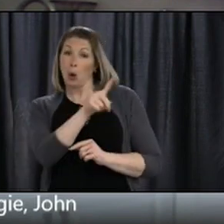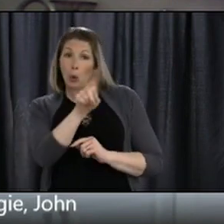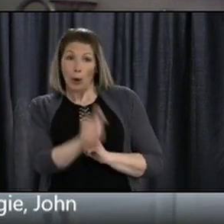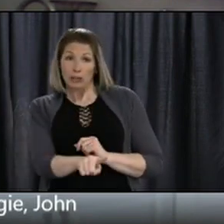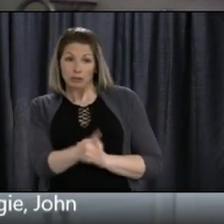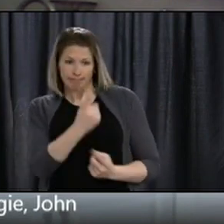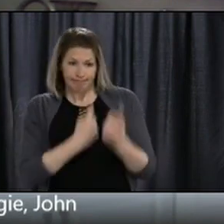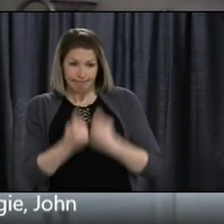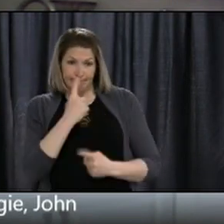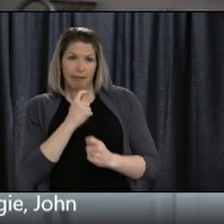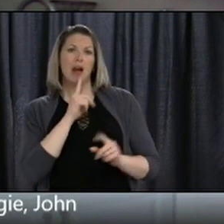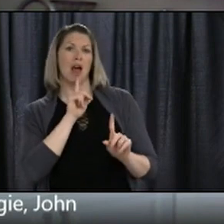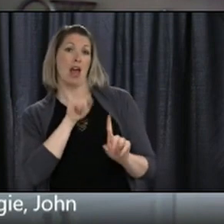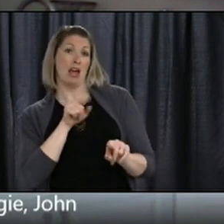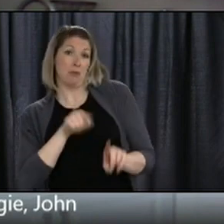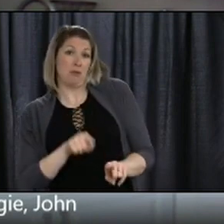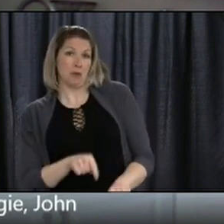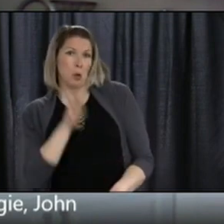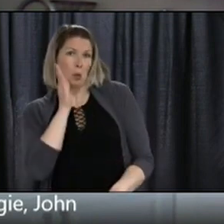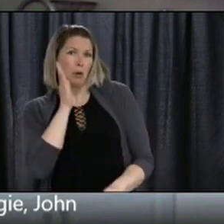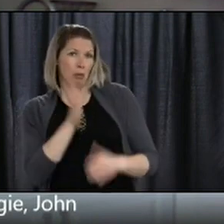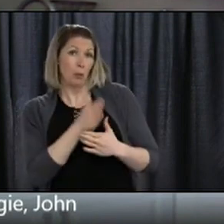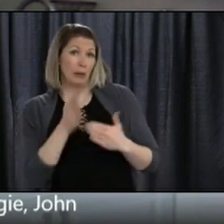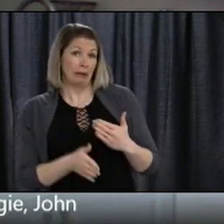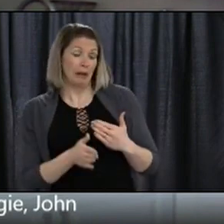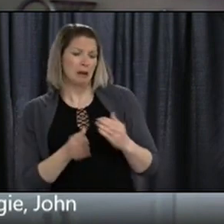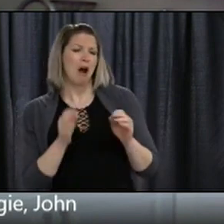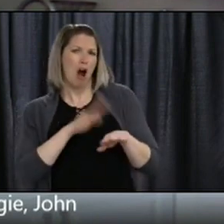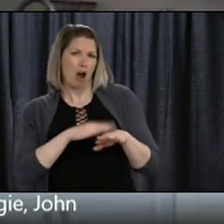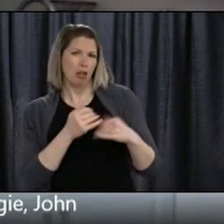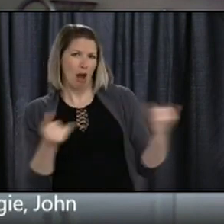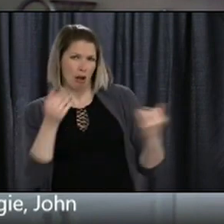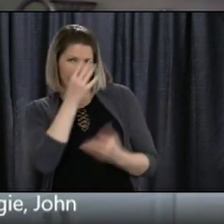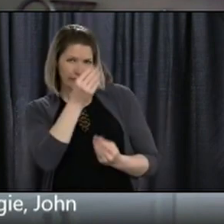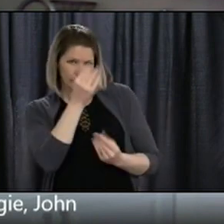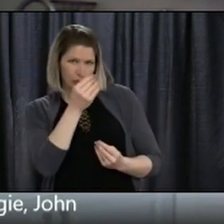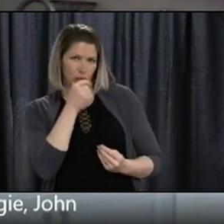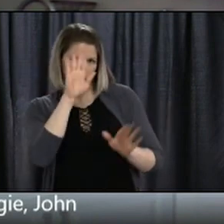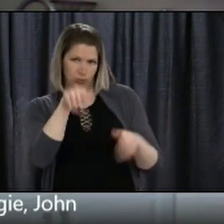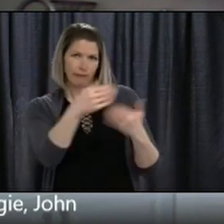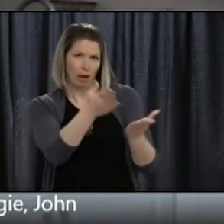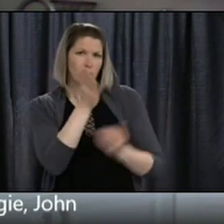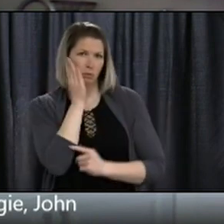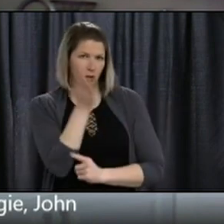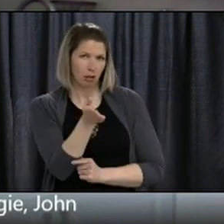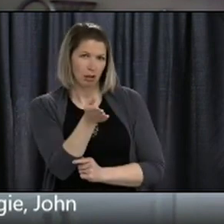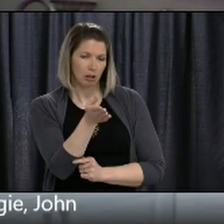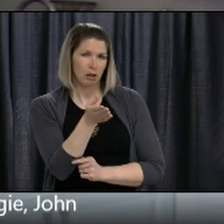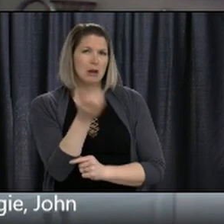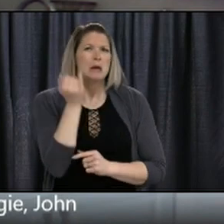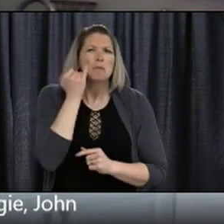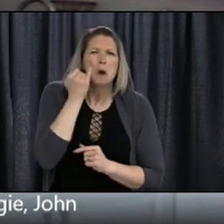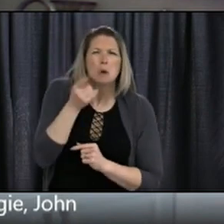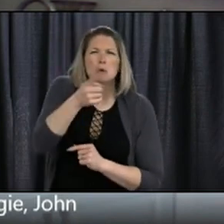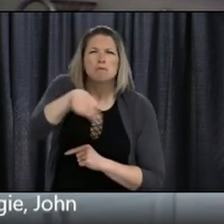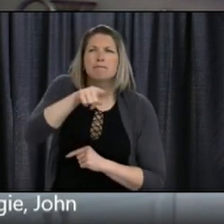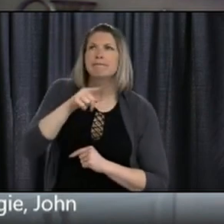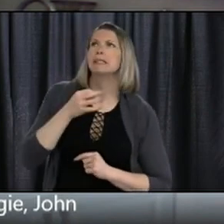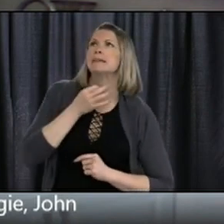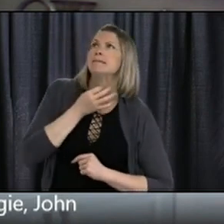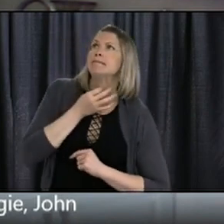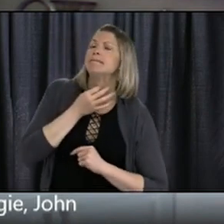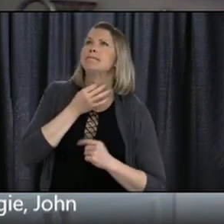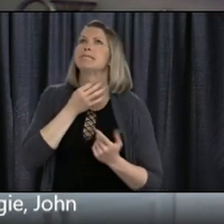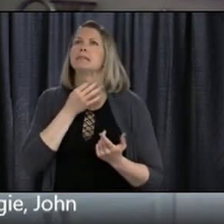their constituency assistants have been dealing with. In essence, though, if you are ordinarily a resident of